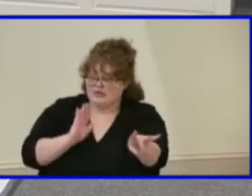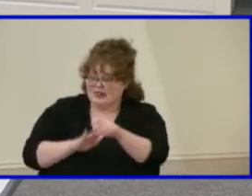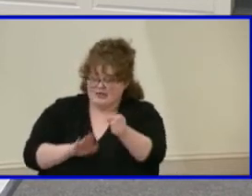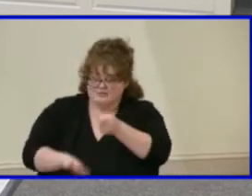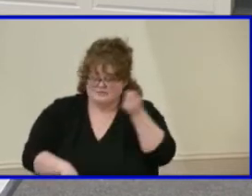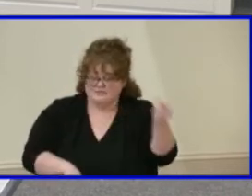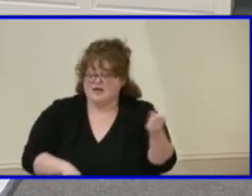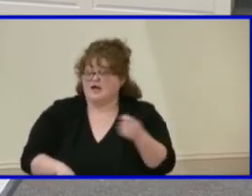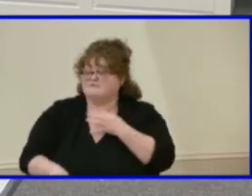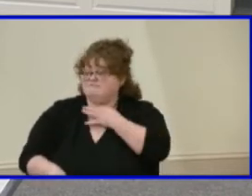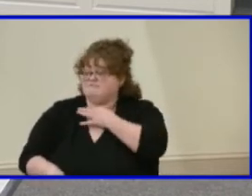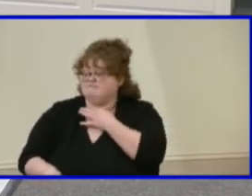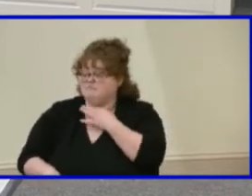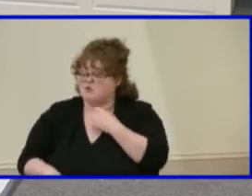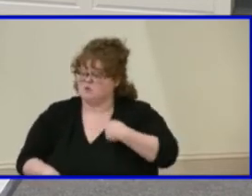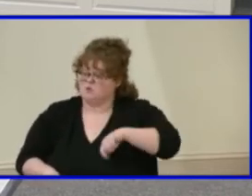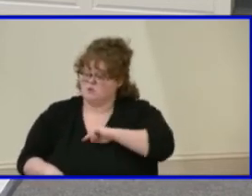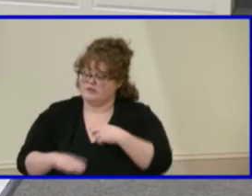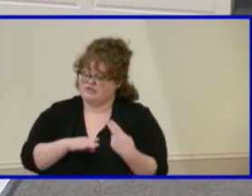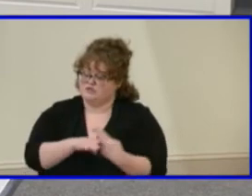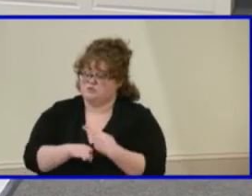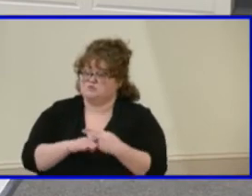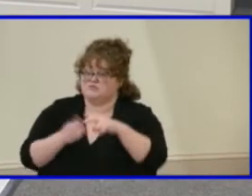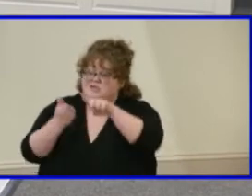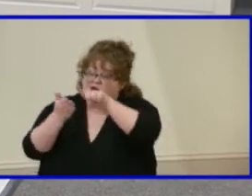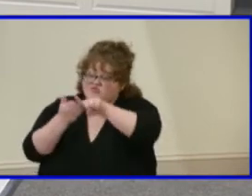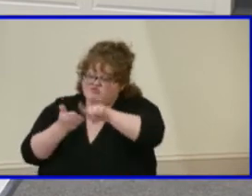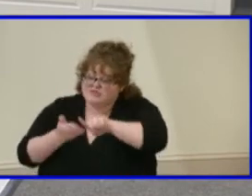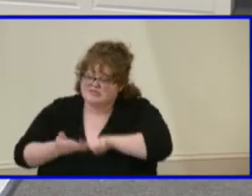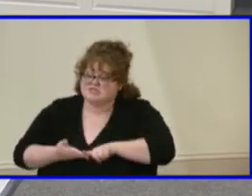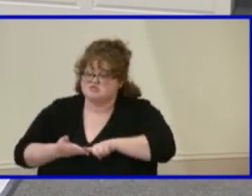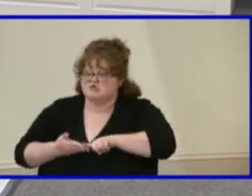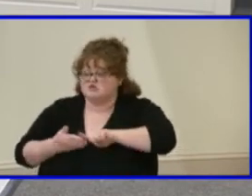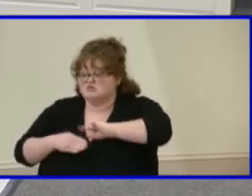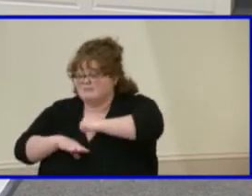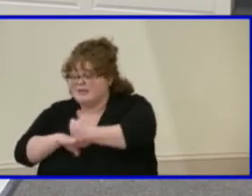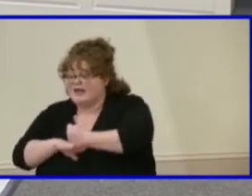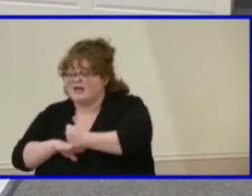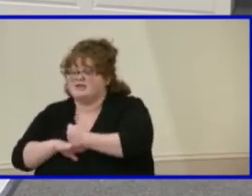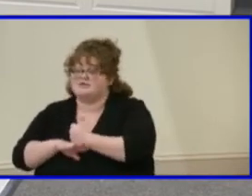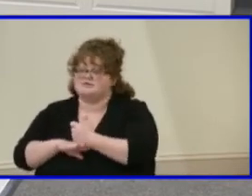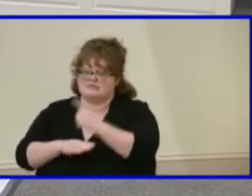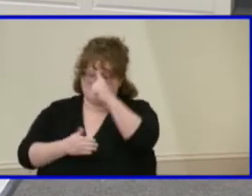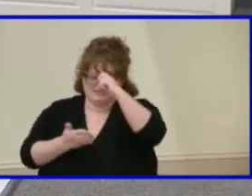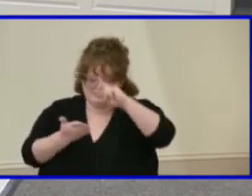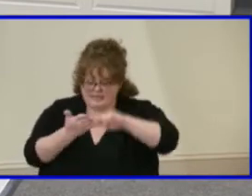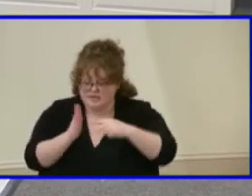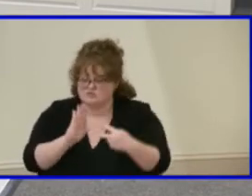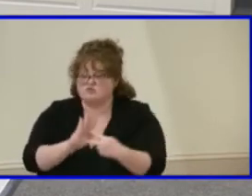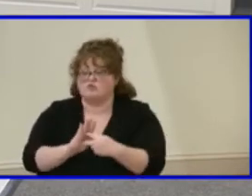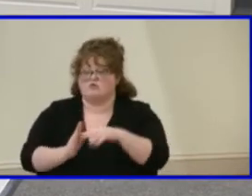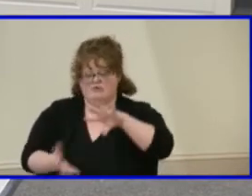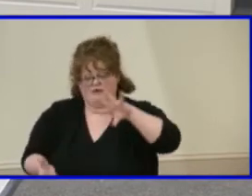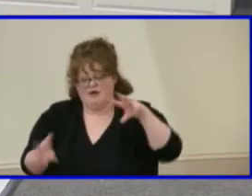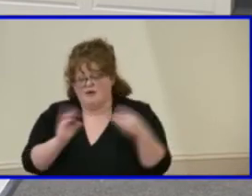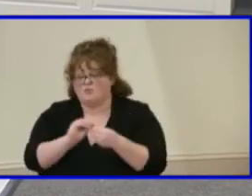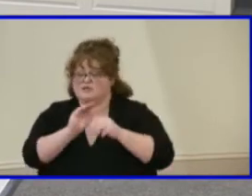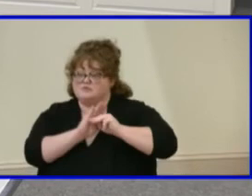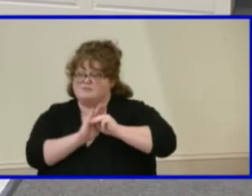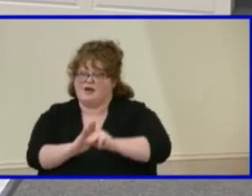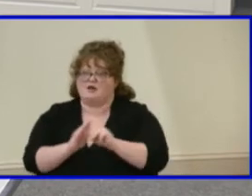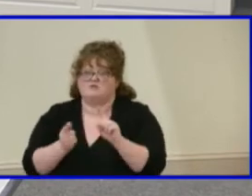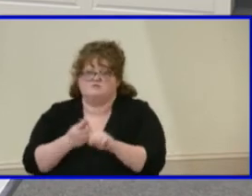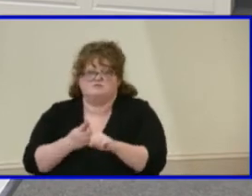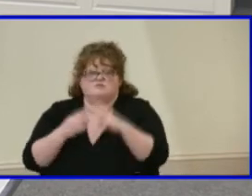kind of a research-based, intentional, comprehensive model to determine what our